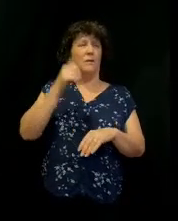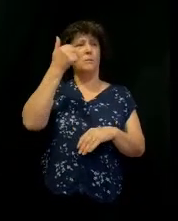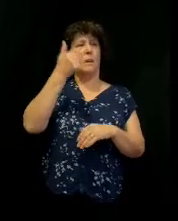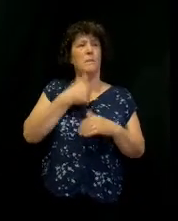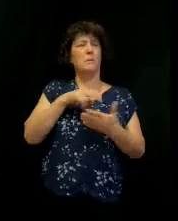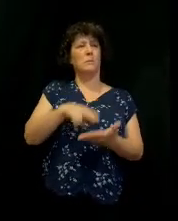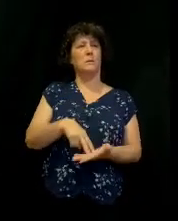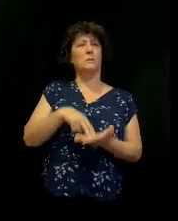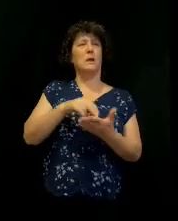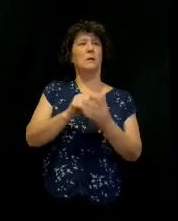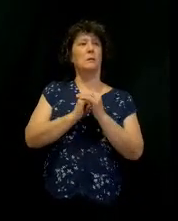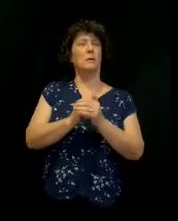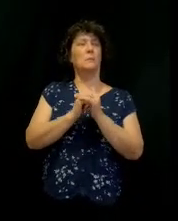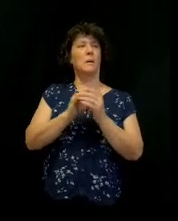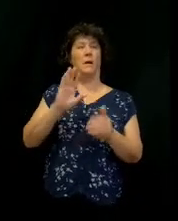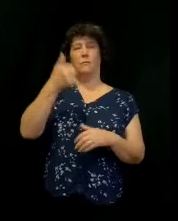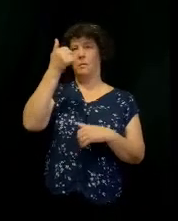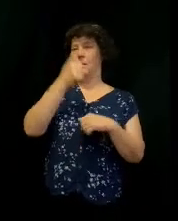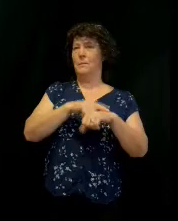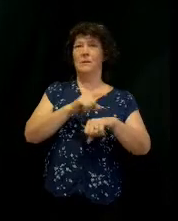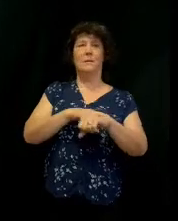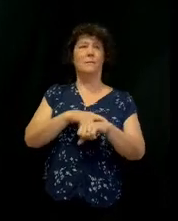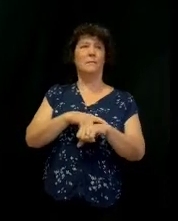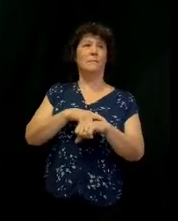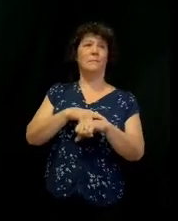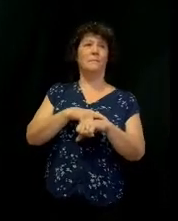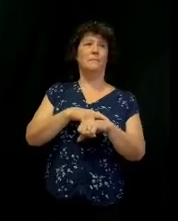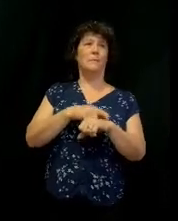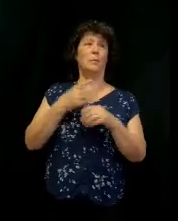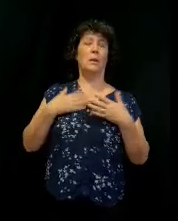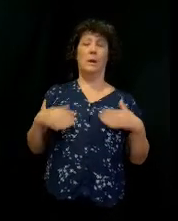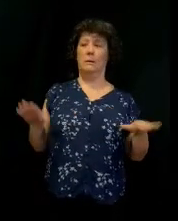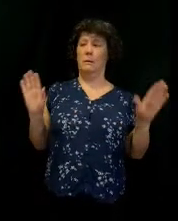Right? And I can remember the time when I went to right here.